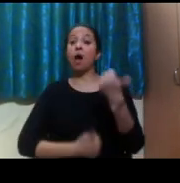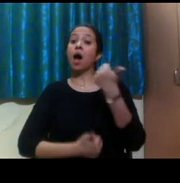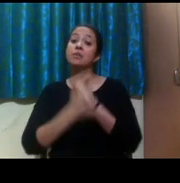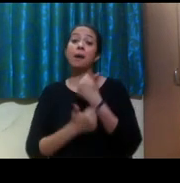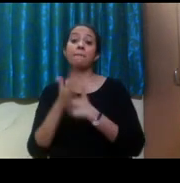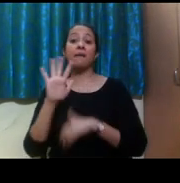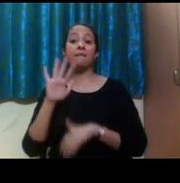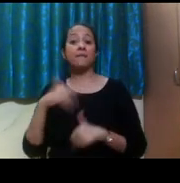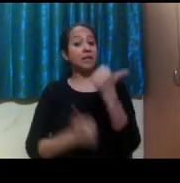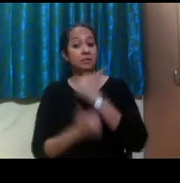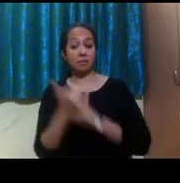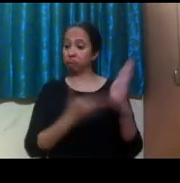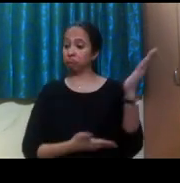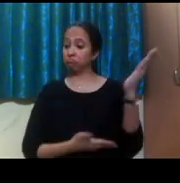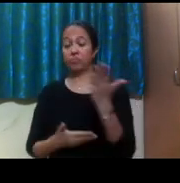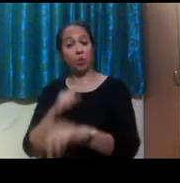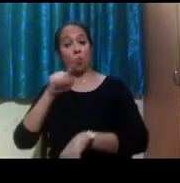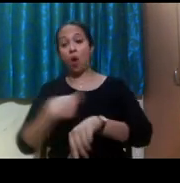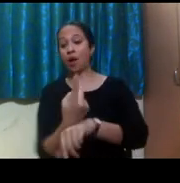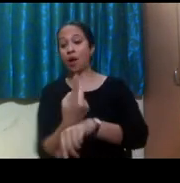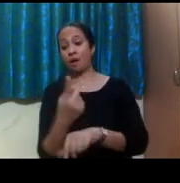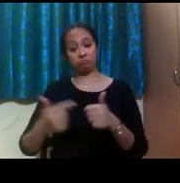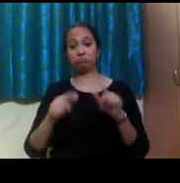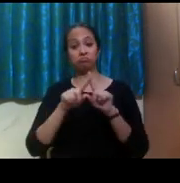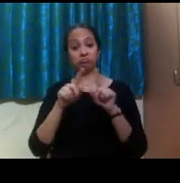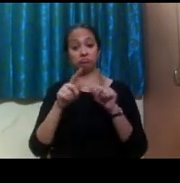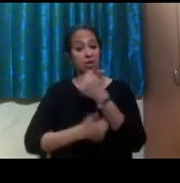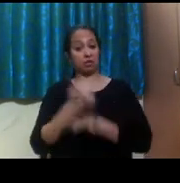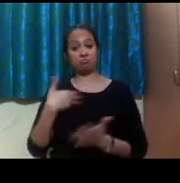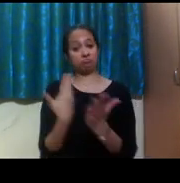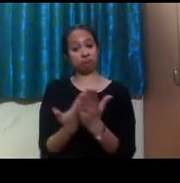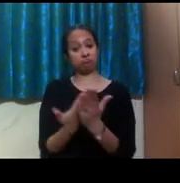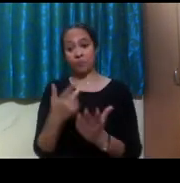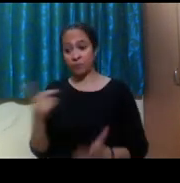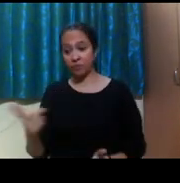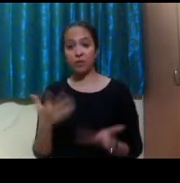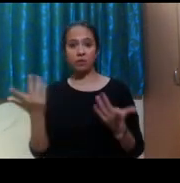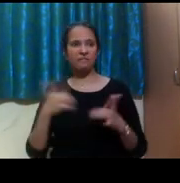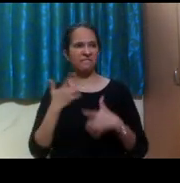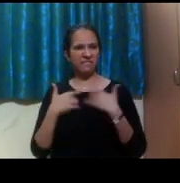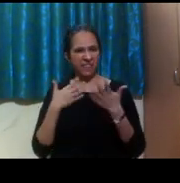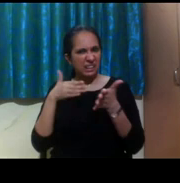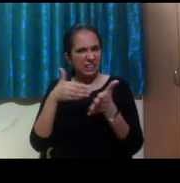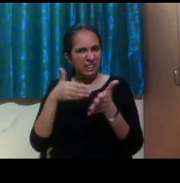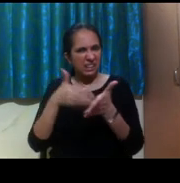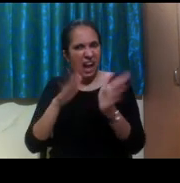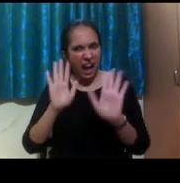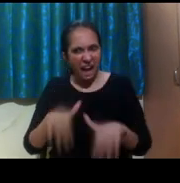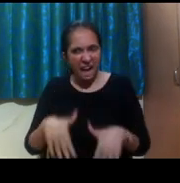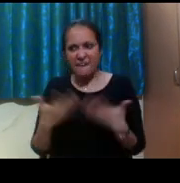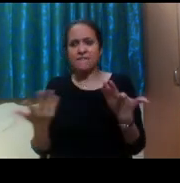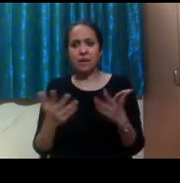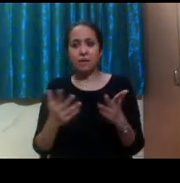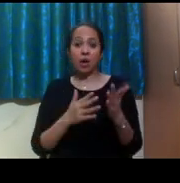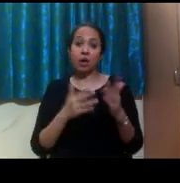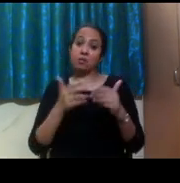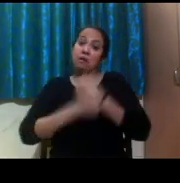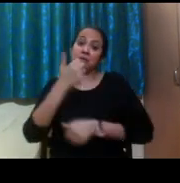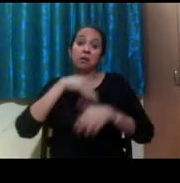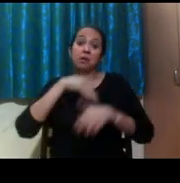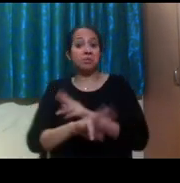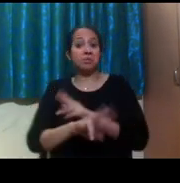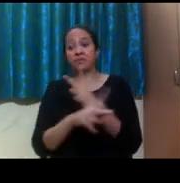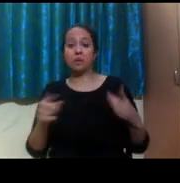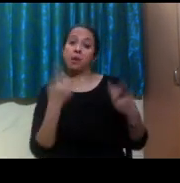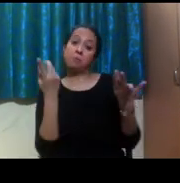here's your exam. Do you have one hour to take your test? Any barriers that you might experience related to that? And exams can kind of vary. It could be just a multiple choice